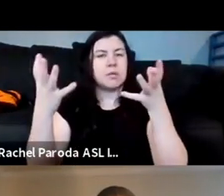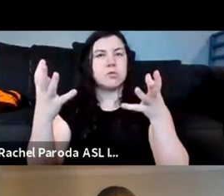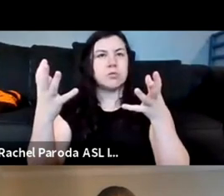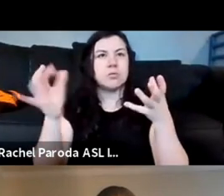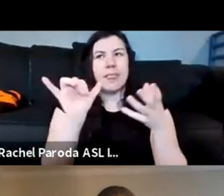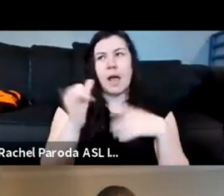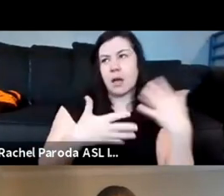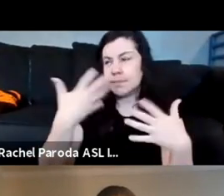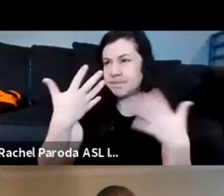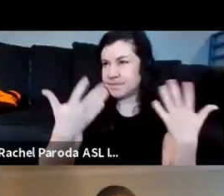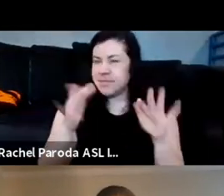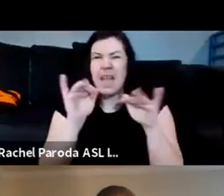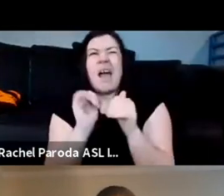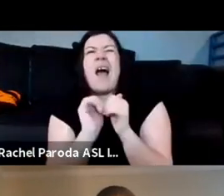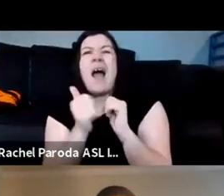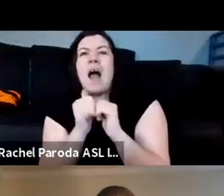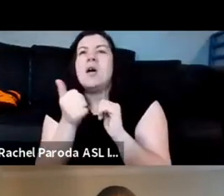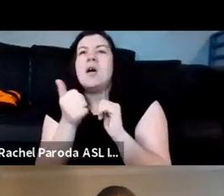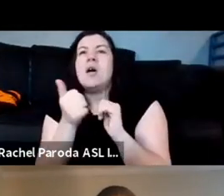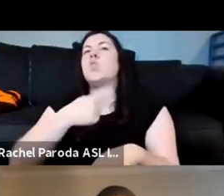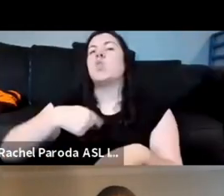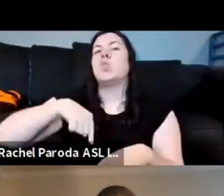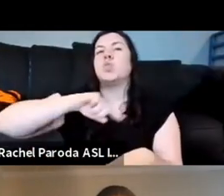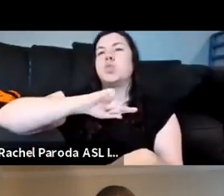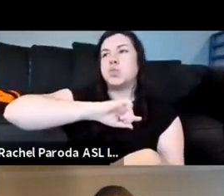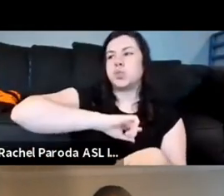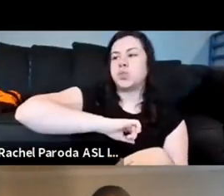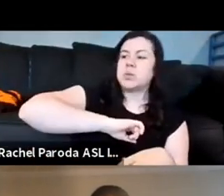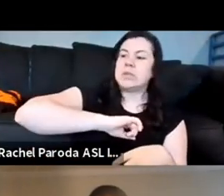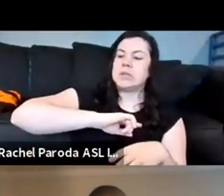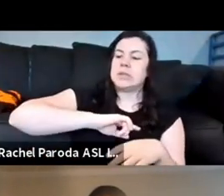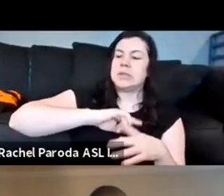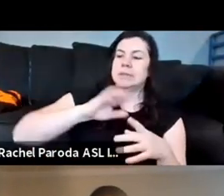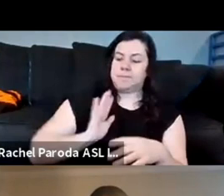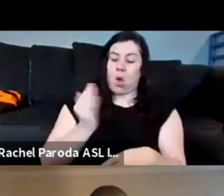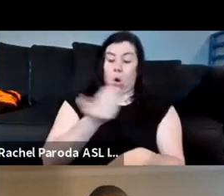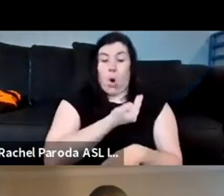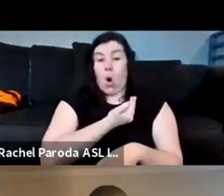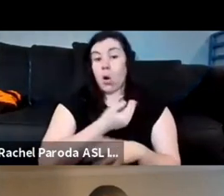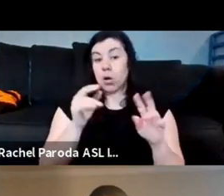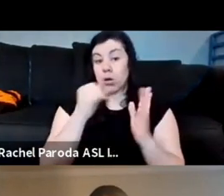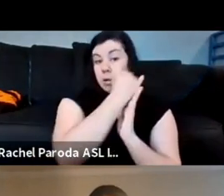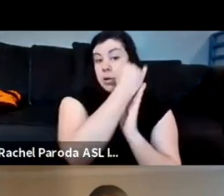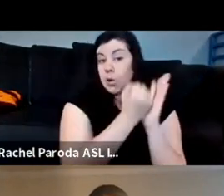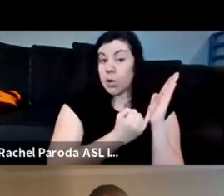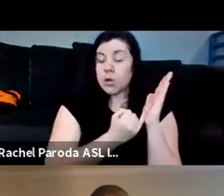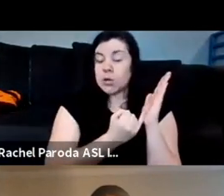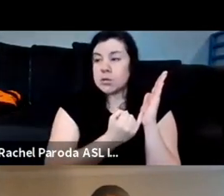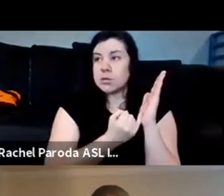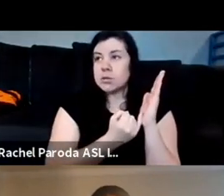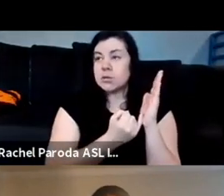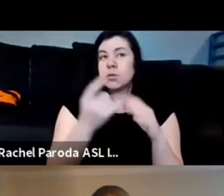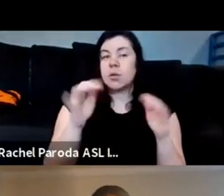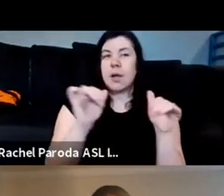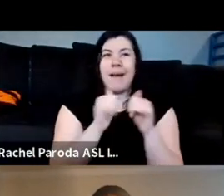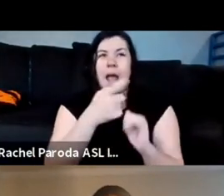ways that we are are are in our own work attempting to either unearth